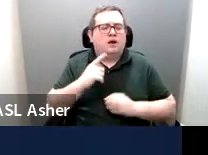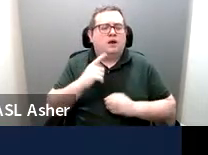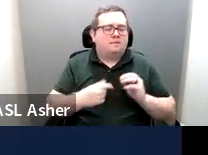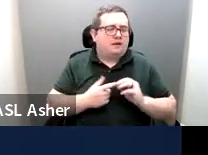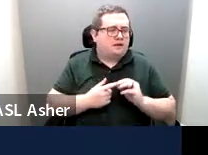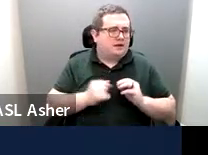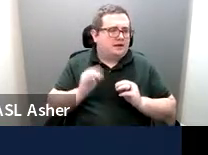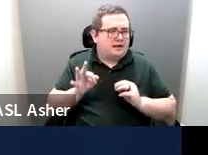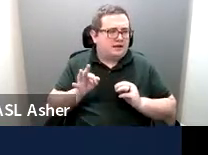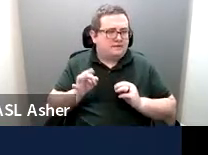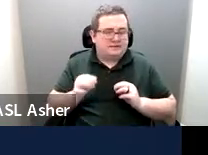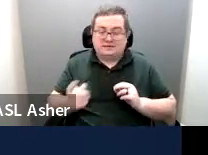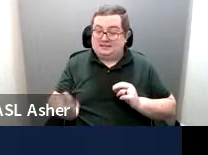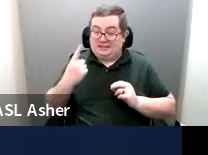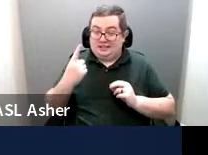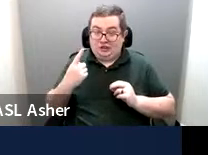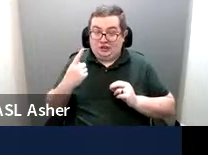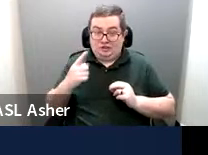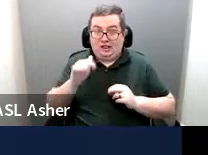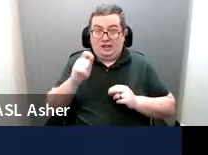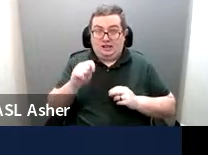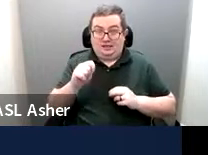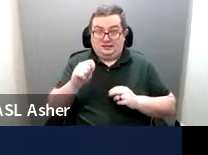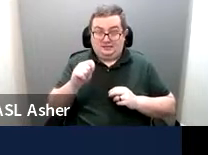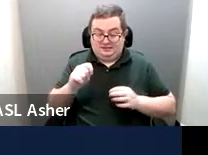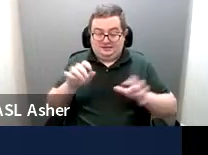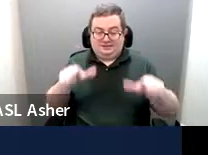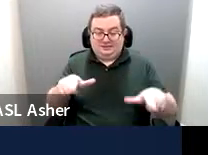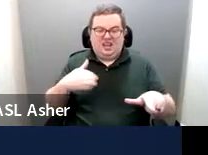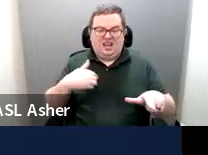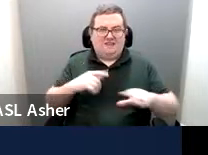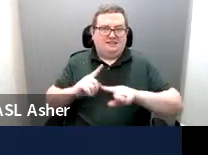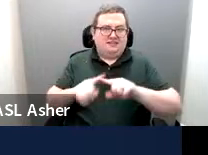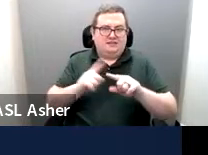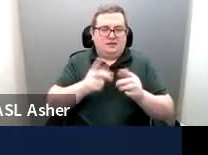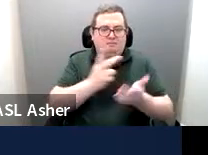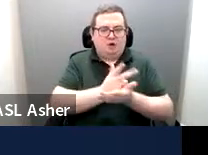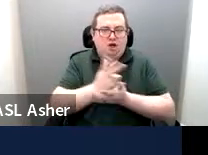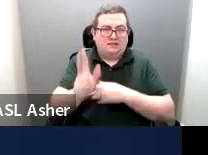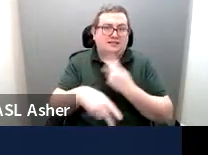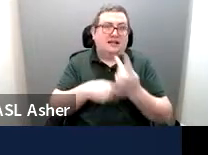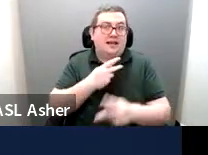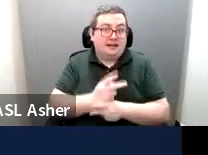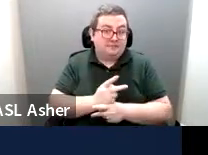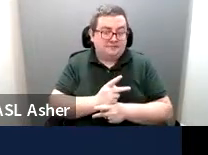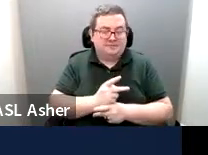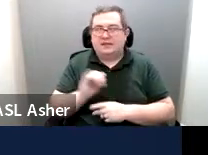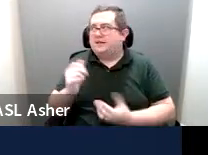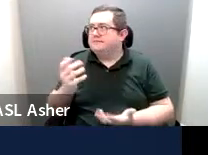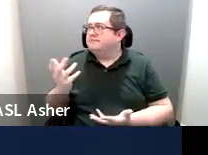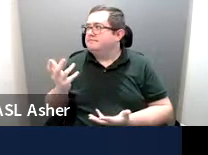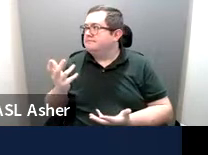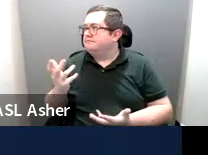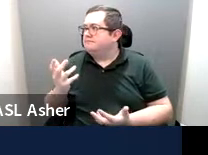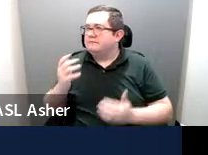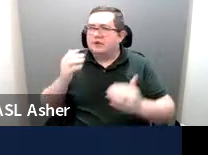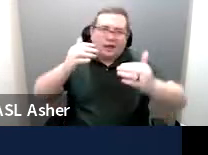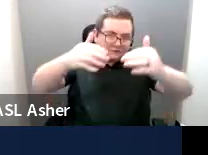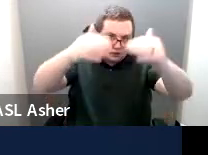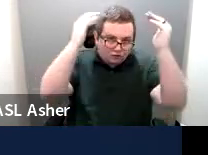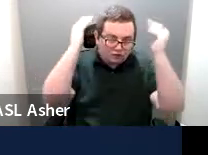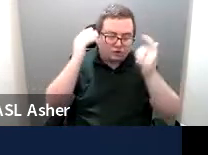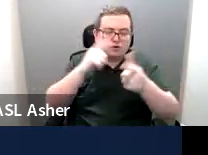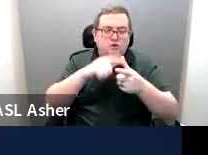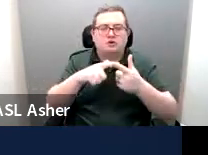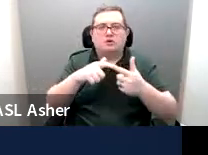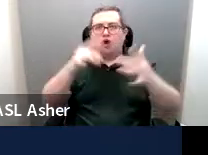if a single lot and that single lot has multiple parking types, you know, things like are they're covered or they're